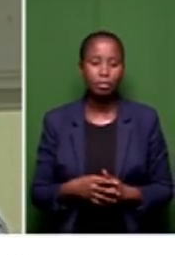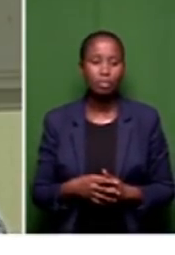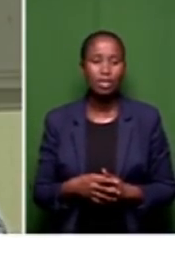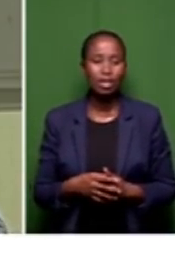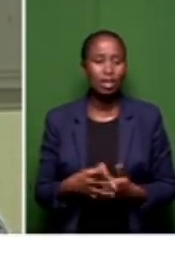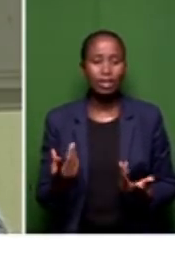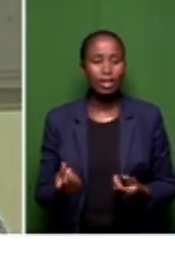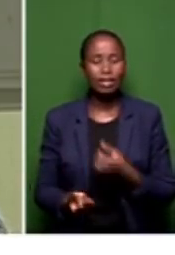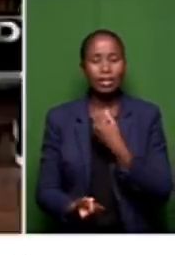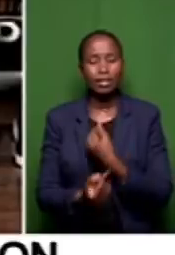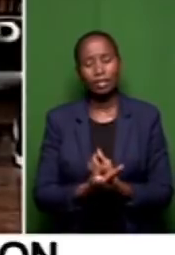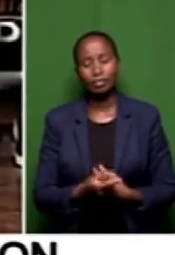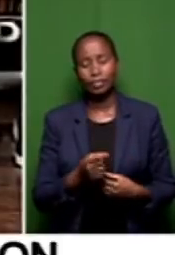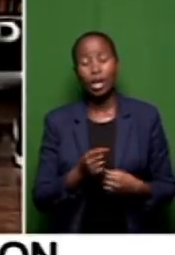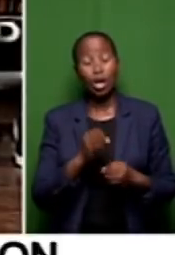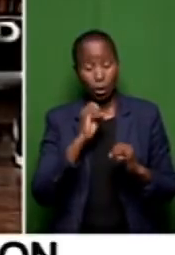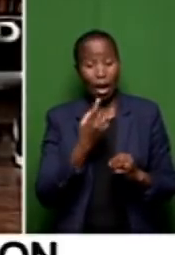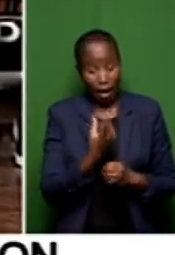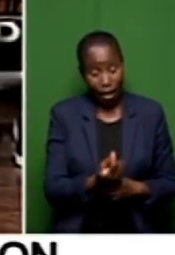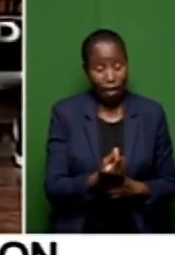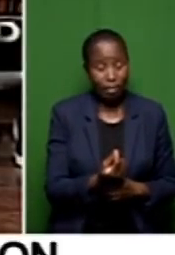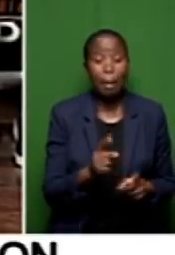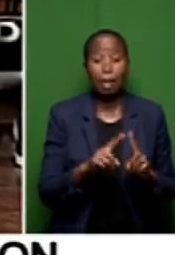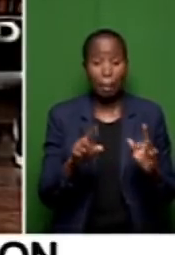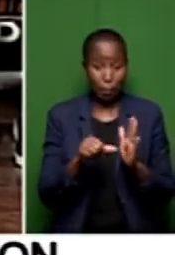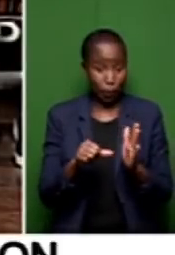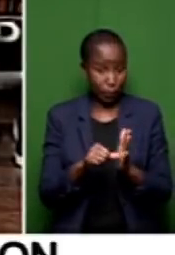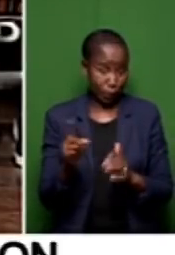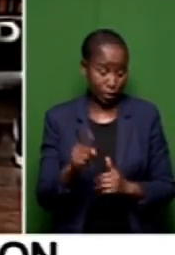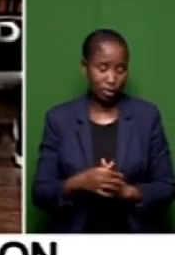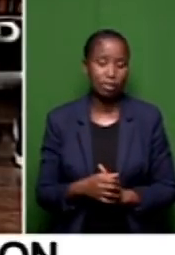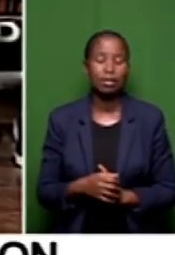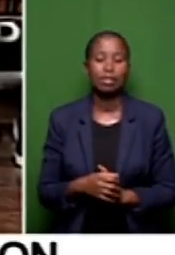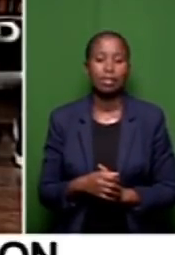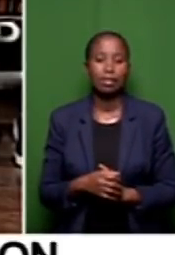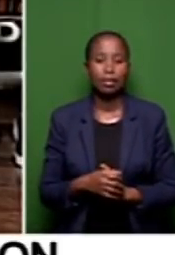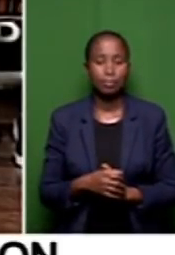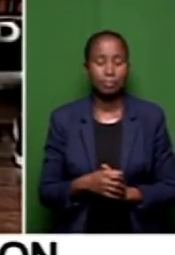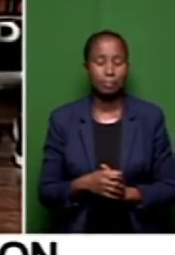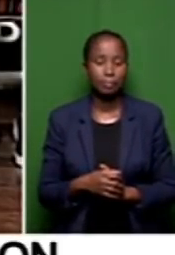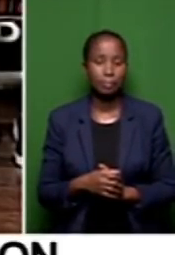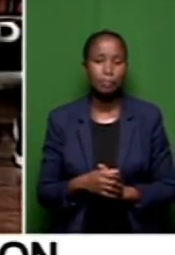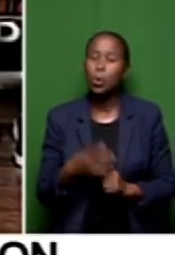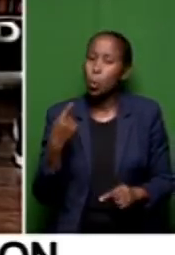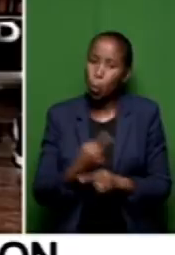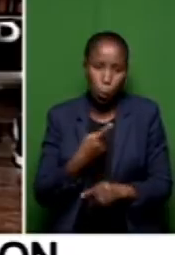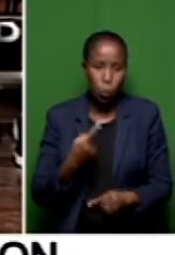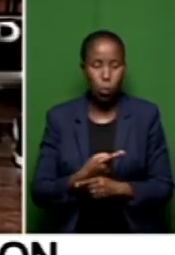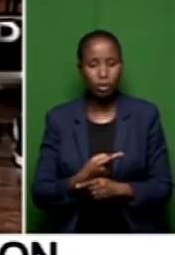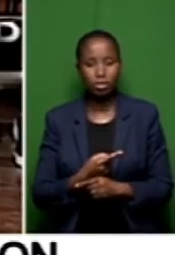It's very, very important that we always involve